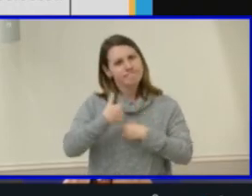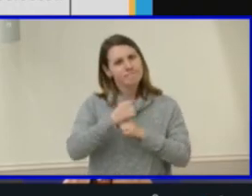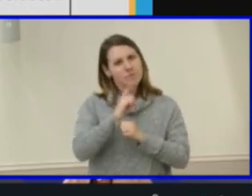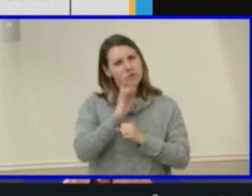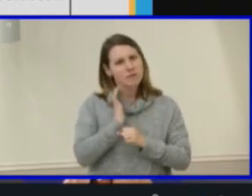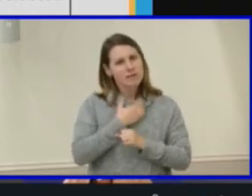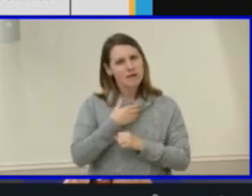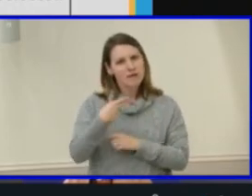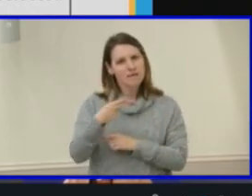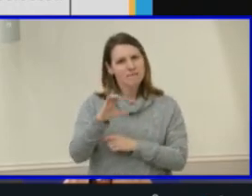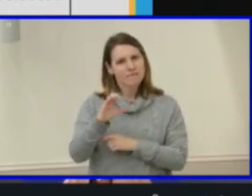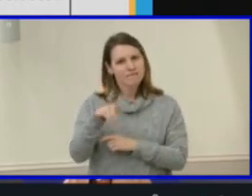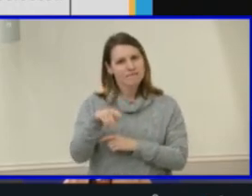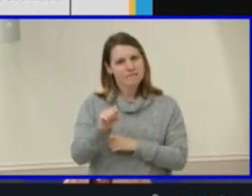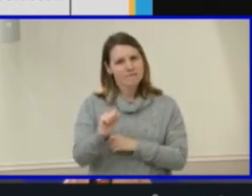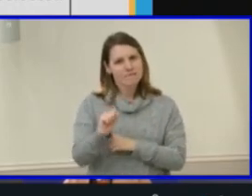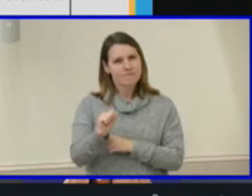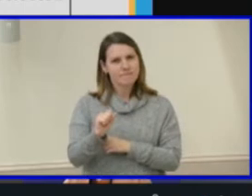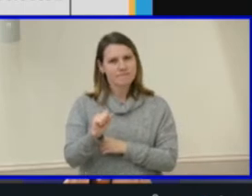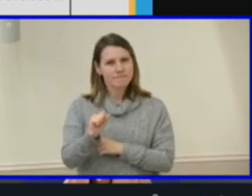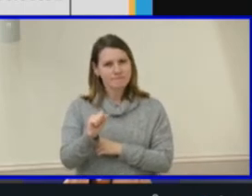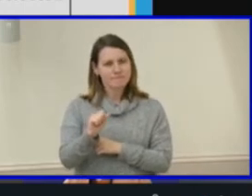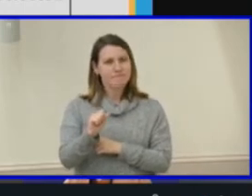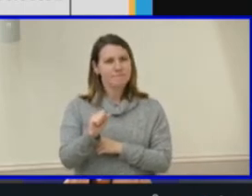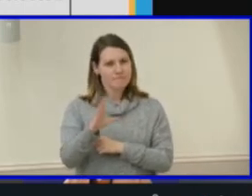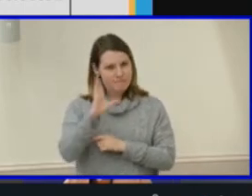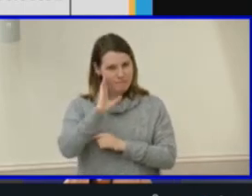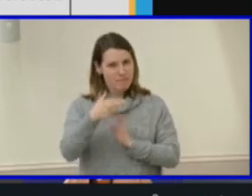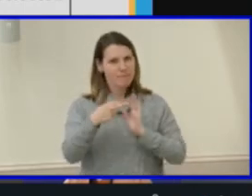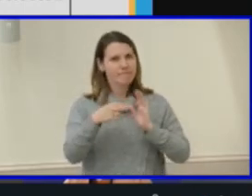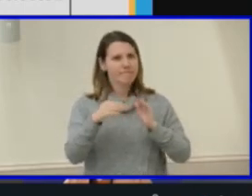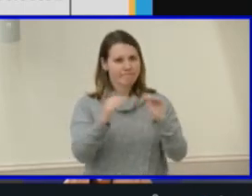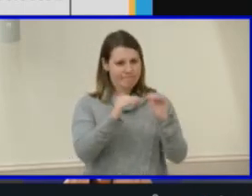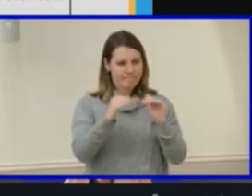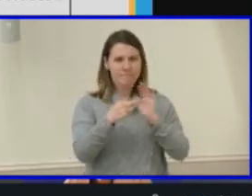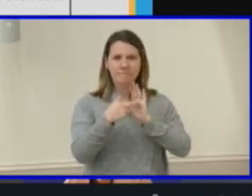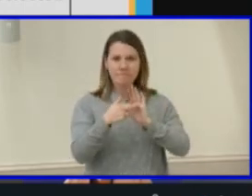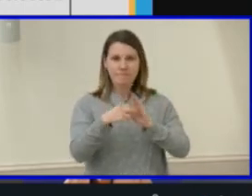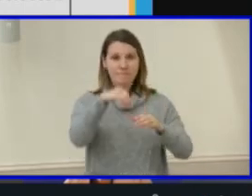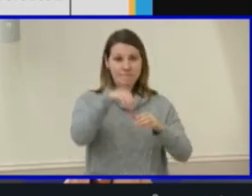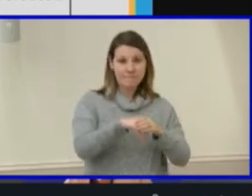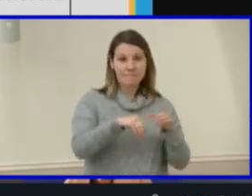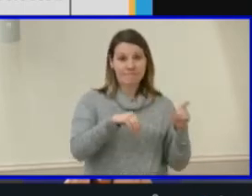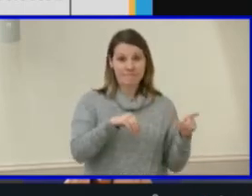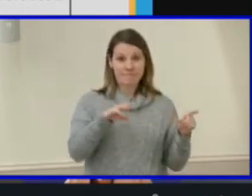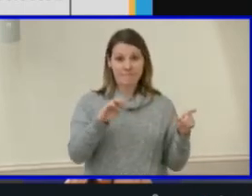our Henrico County Public School demographics are represented in the Maggie L. Walker Governor's School demographics.